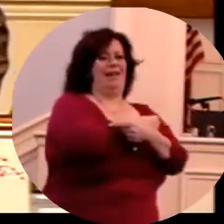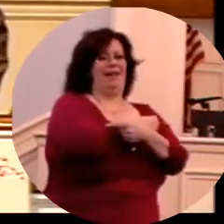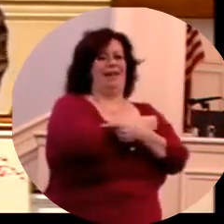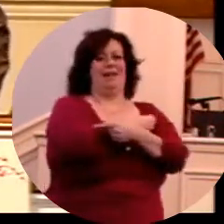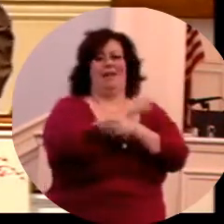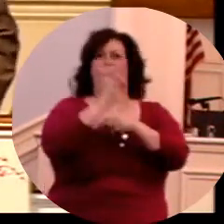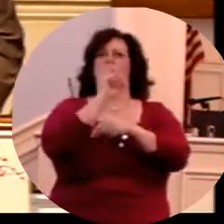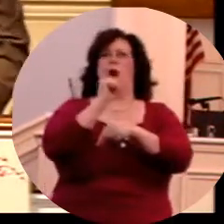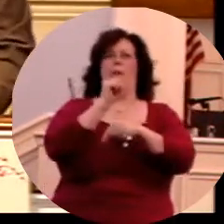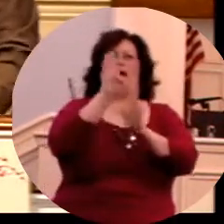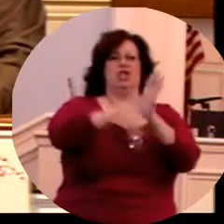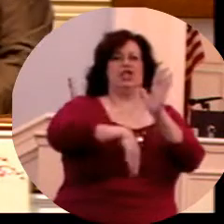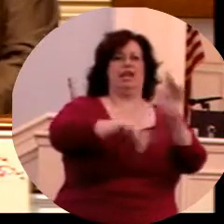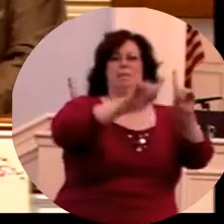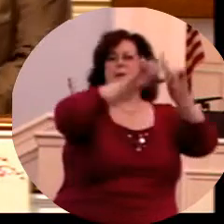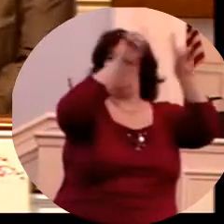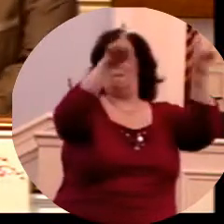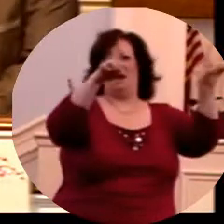enslaved.